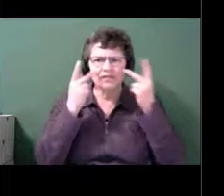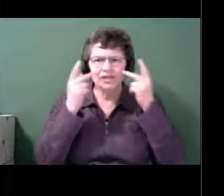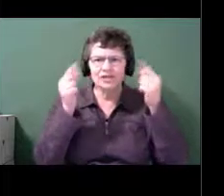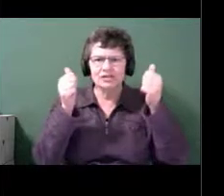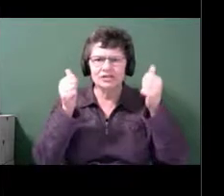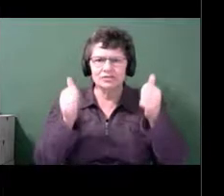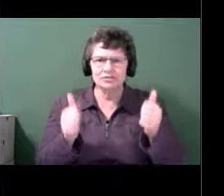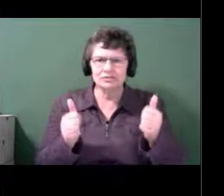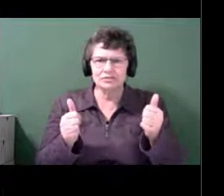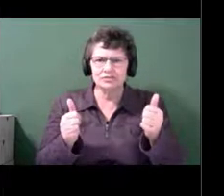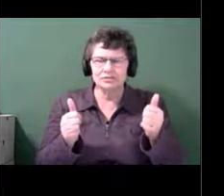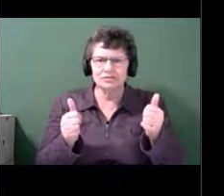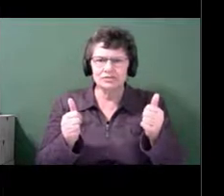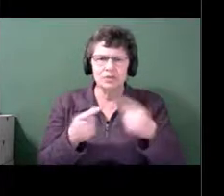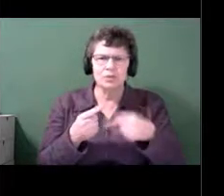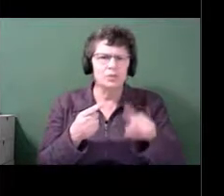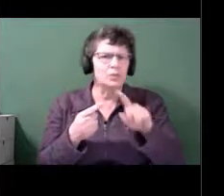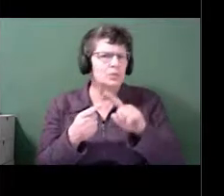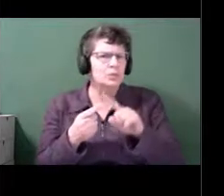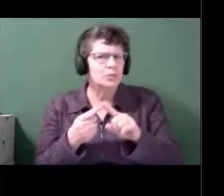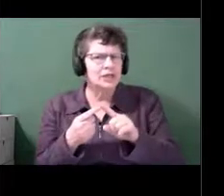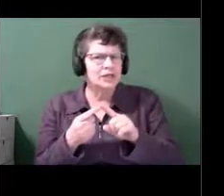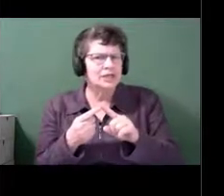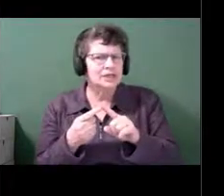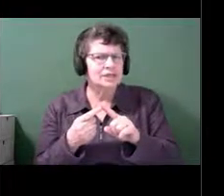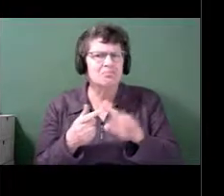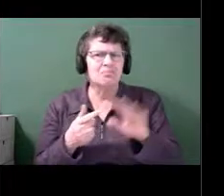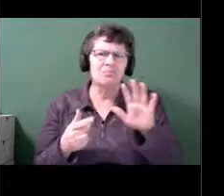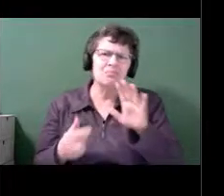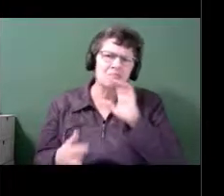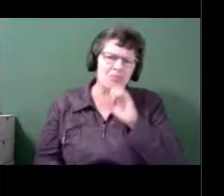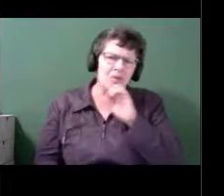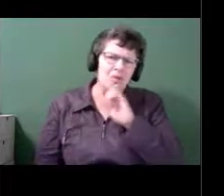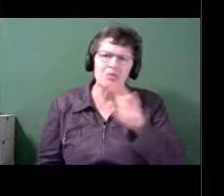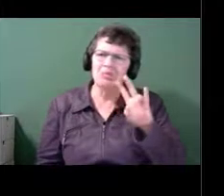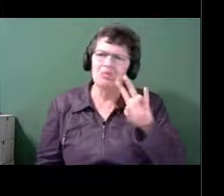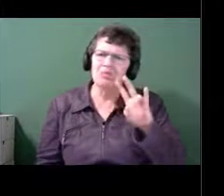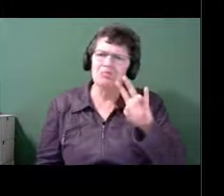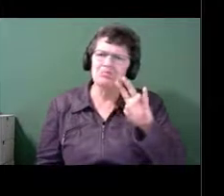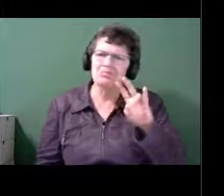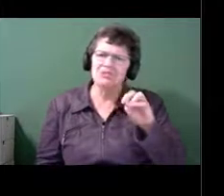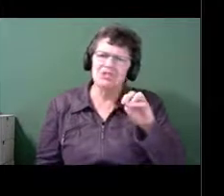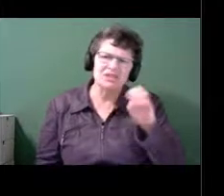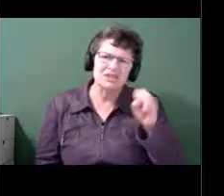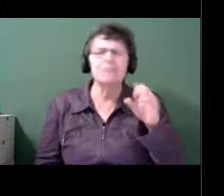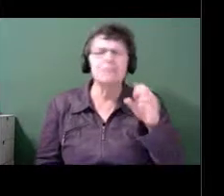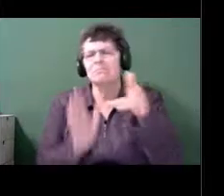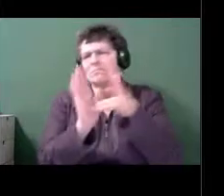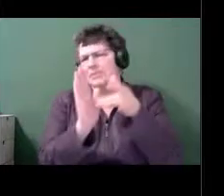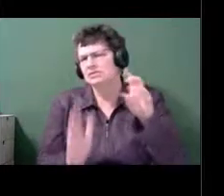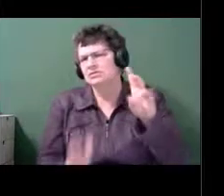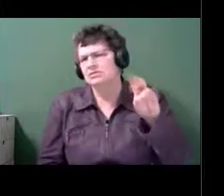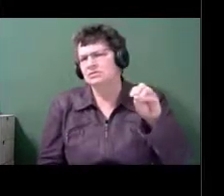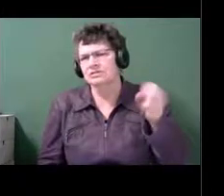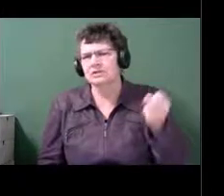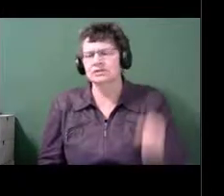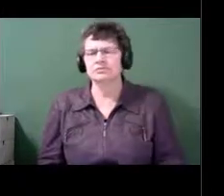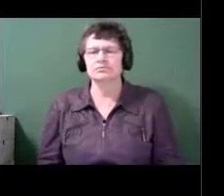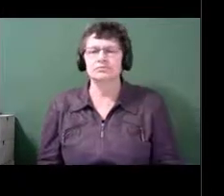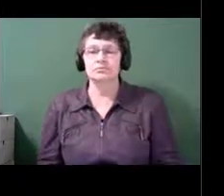Okay. Yep. So now, well, what about having both at the same time? And again, just to